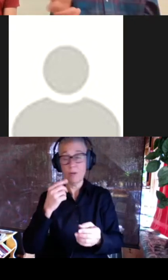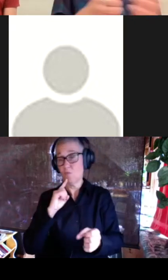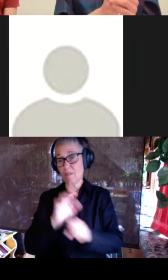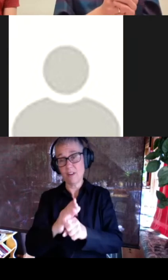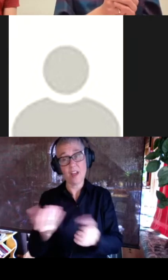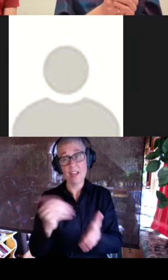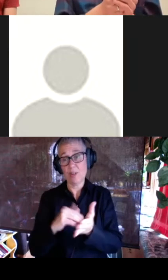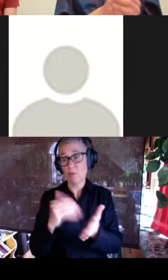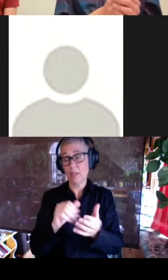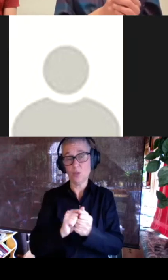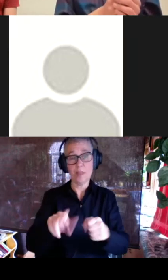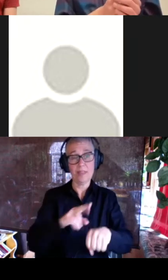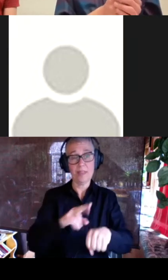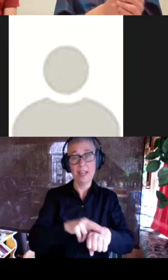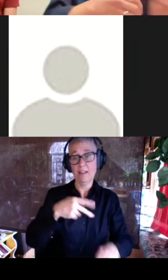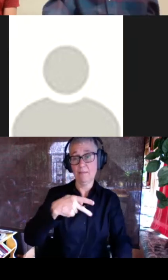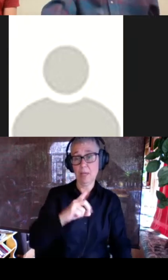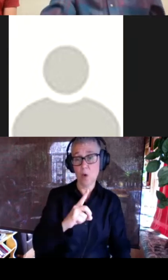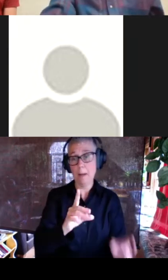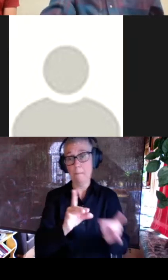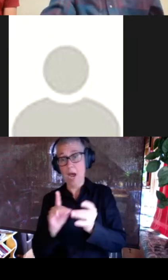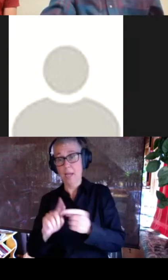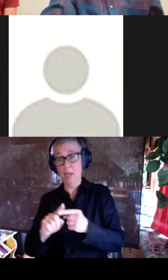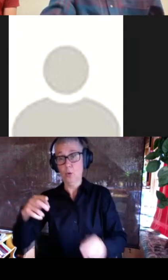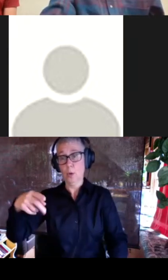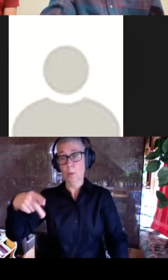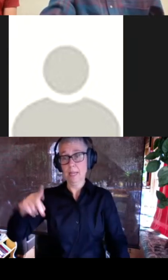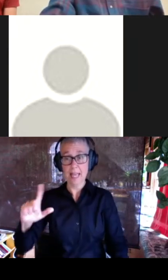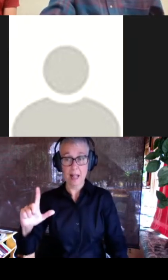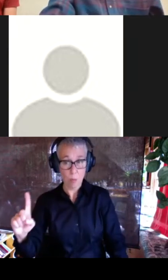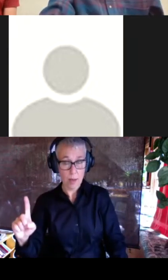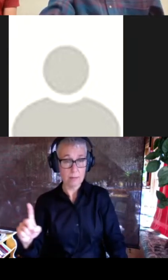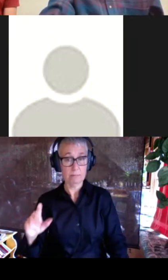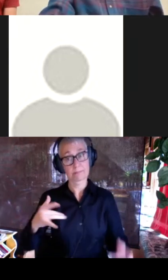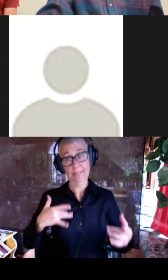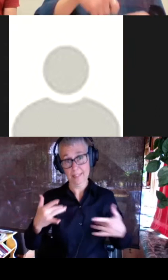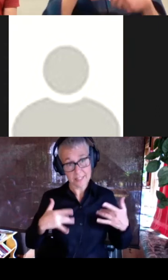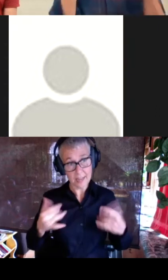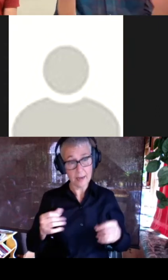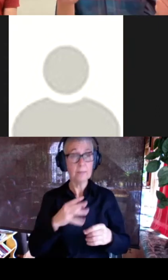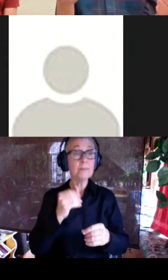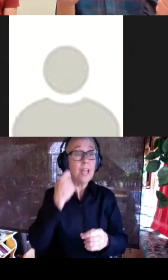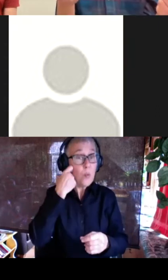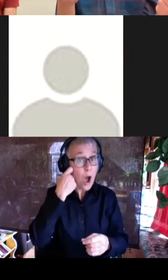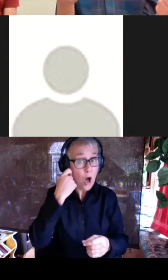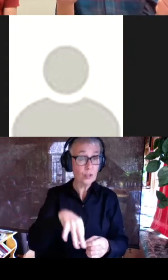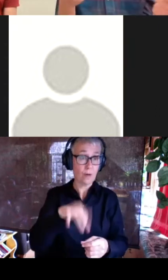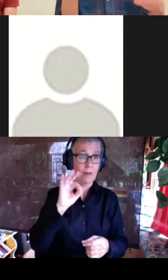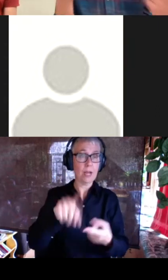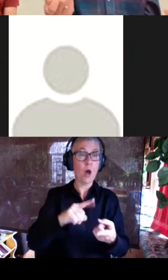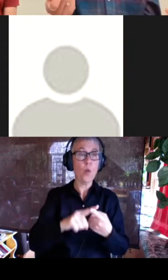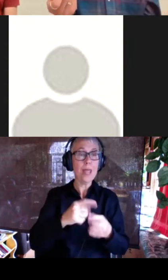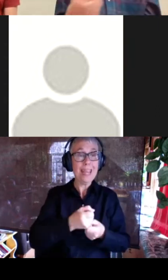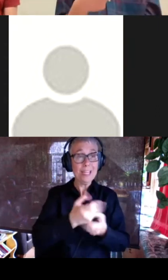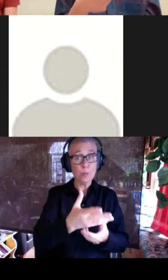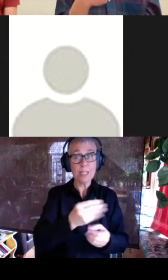pd1 uh for binding to pdl1 which was really exciting and then we also just found out that when expressed and purified in